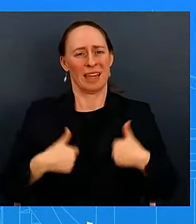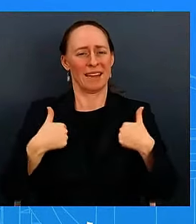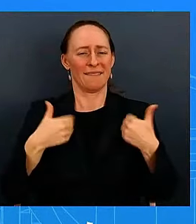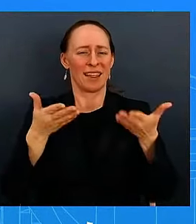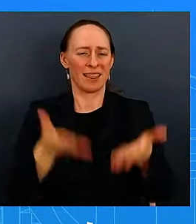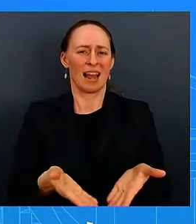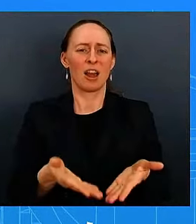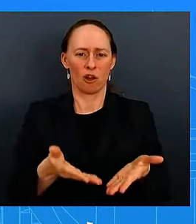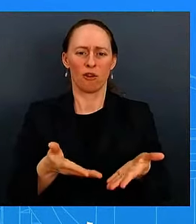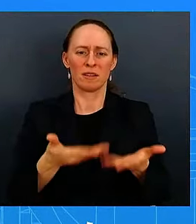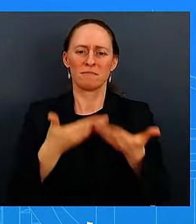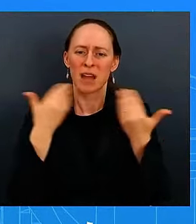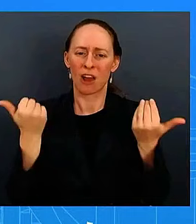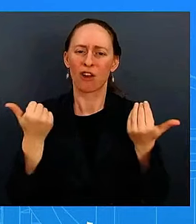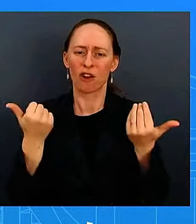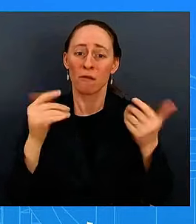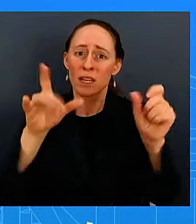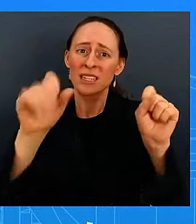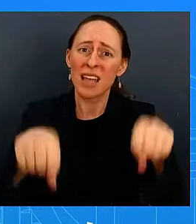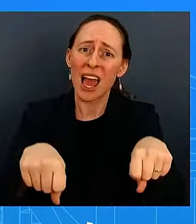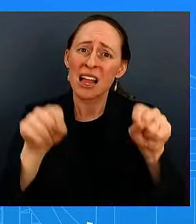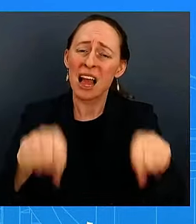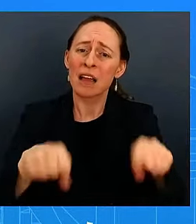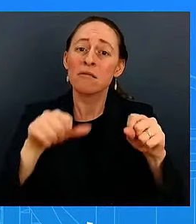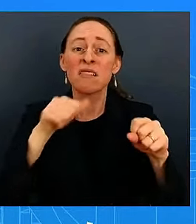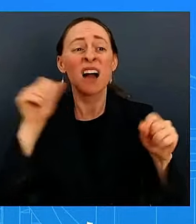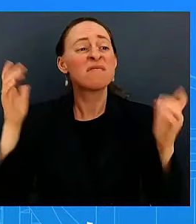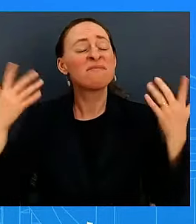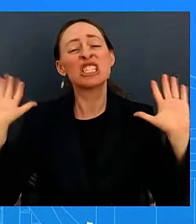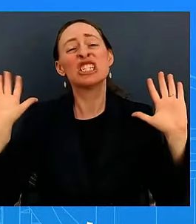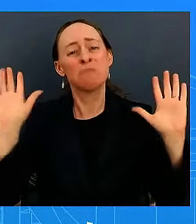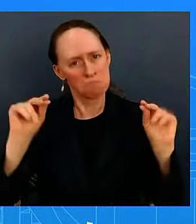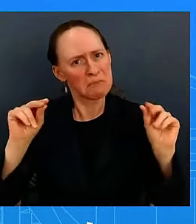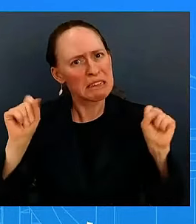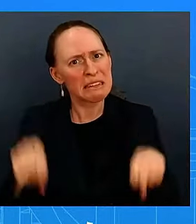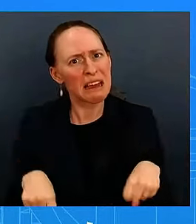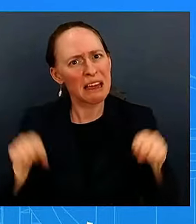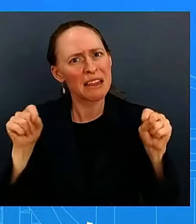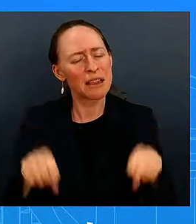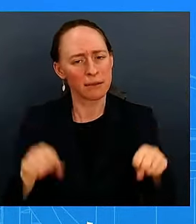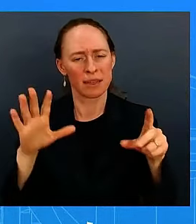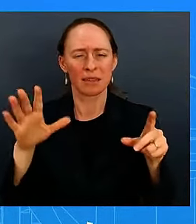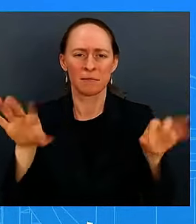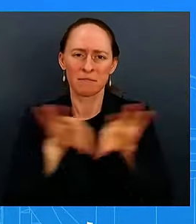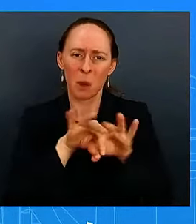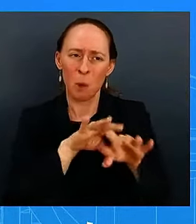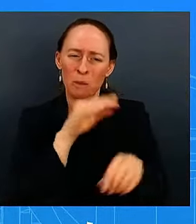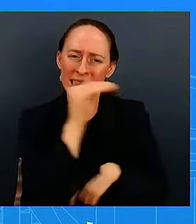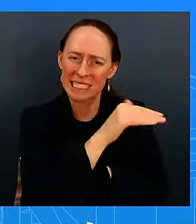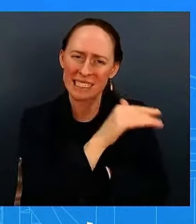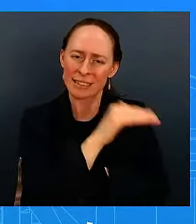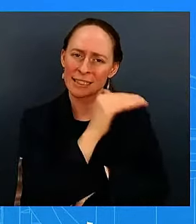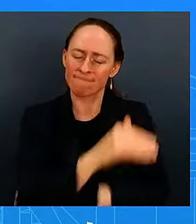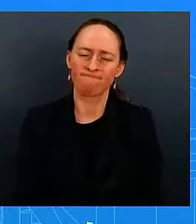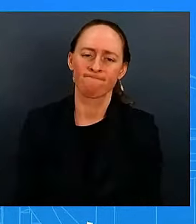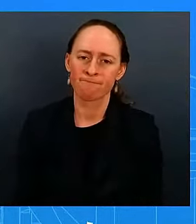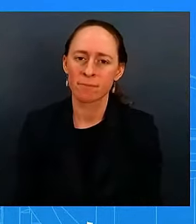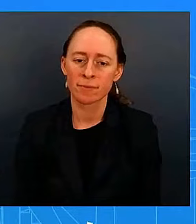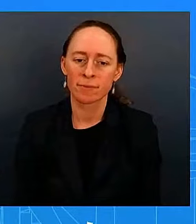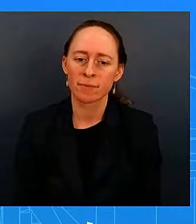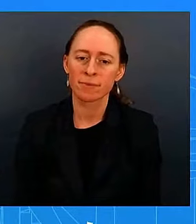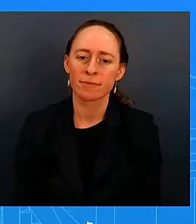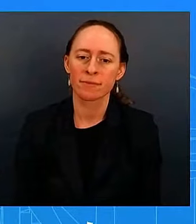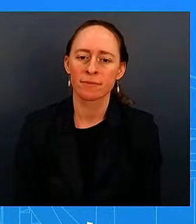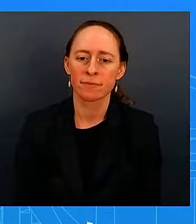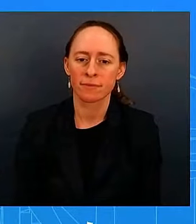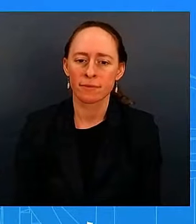is possible and obviously the urgency uh continues to be continue to be that the president's top representative was in the region a